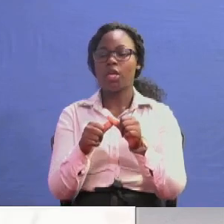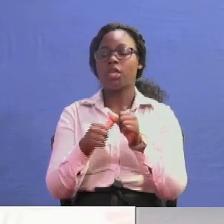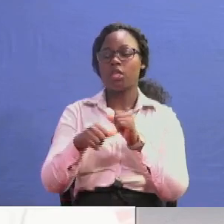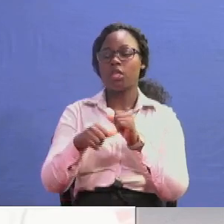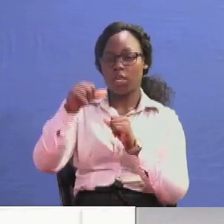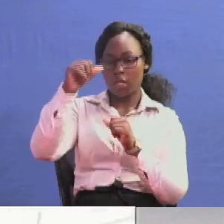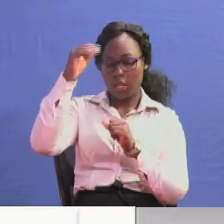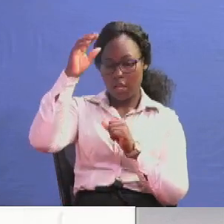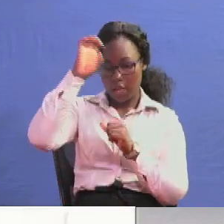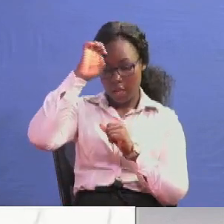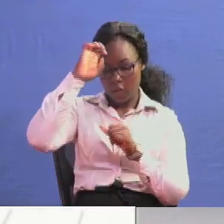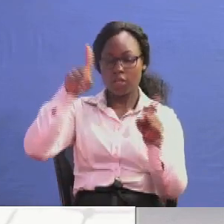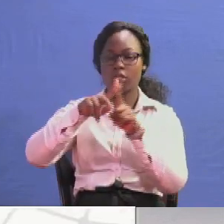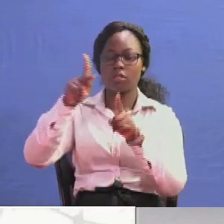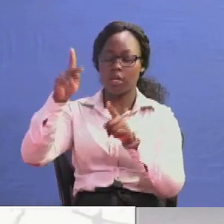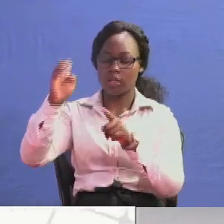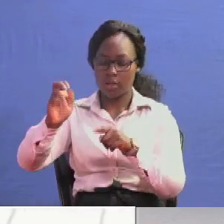and kcp to be precise michael